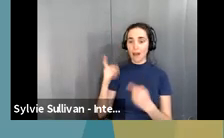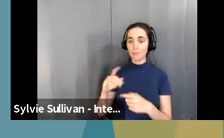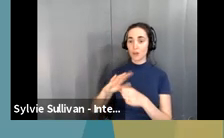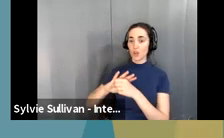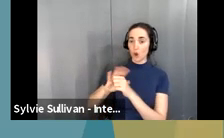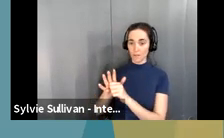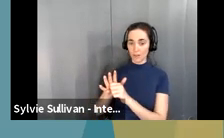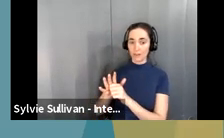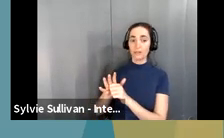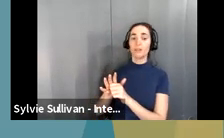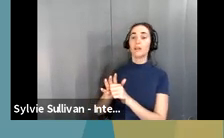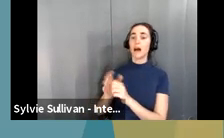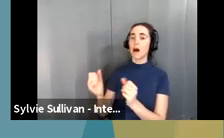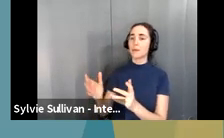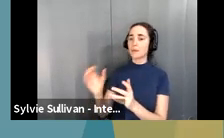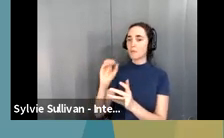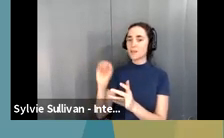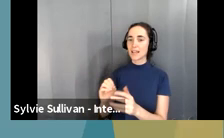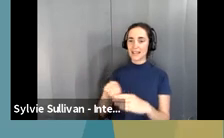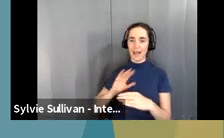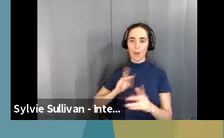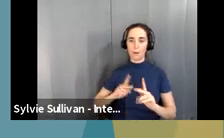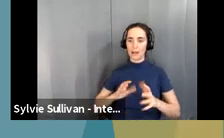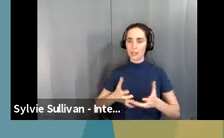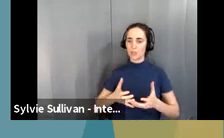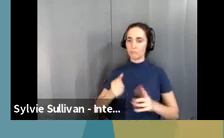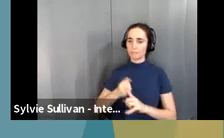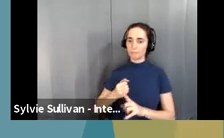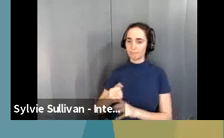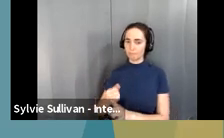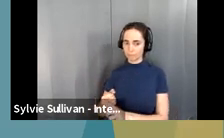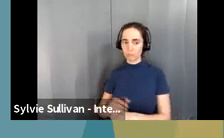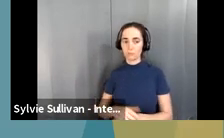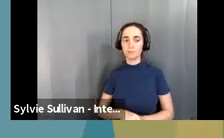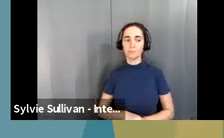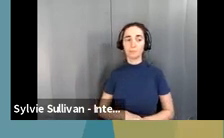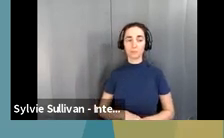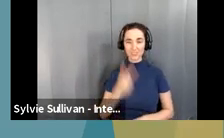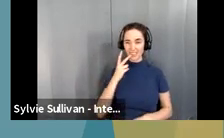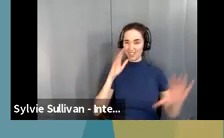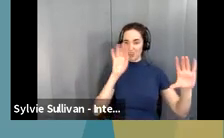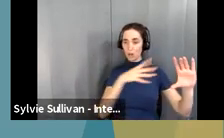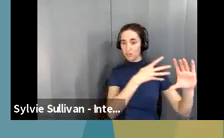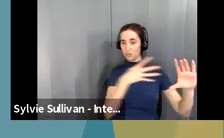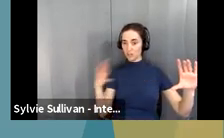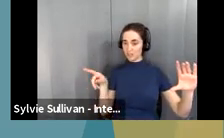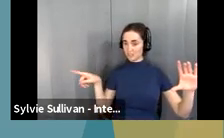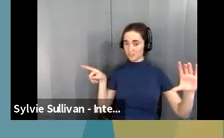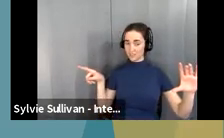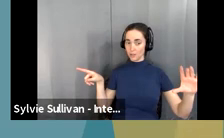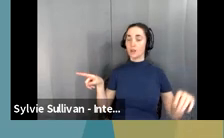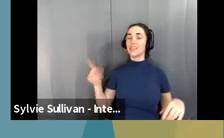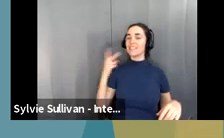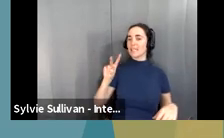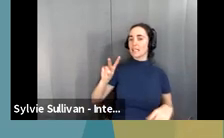HCBS populations. The key or the point on this chart is that second column, uh,